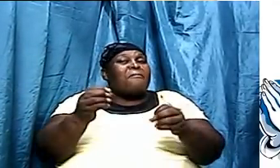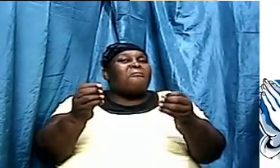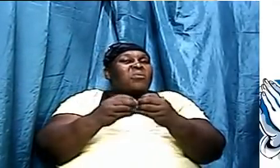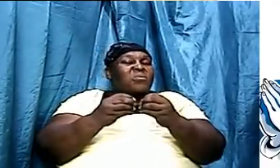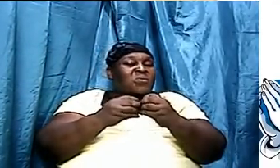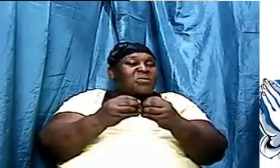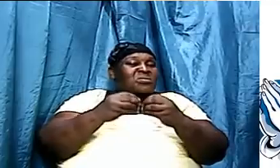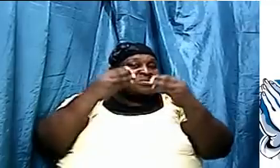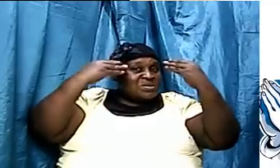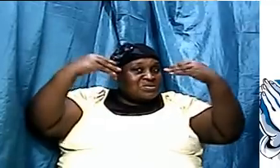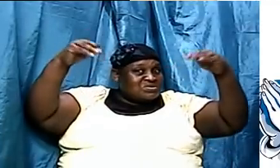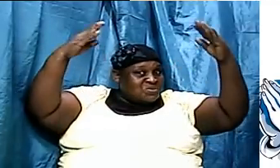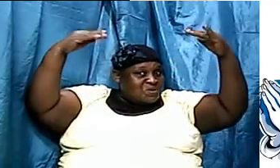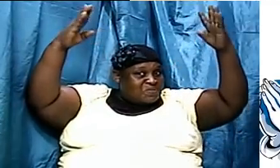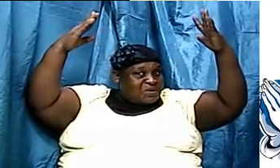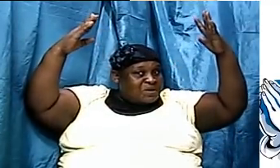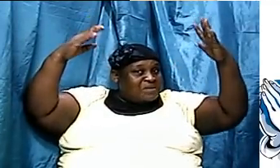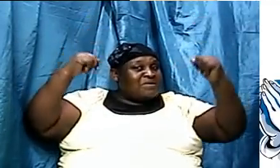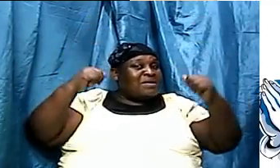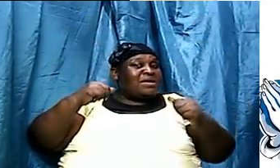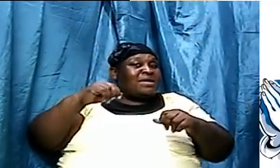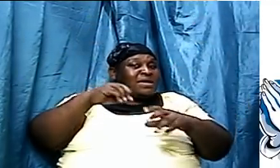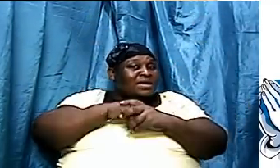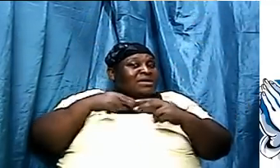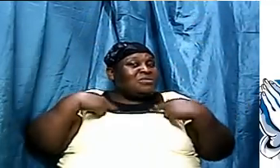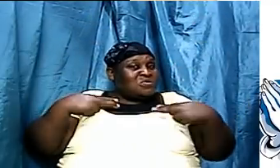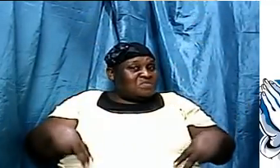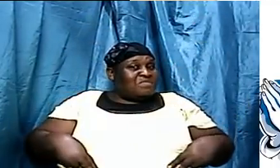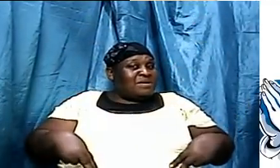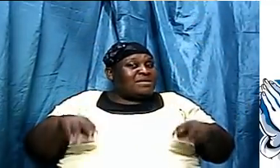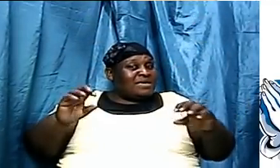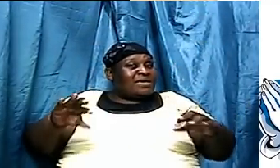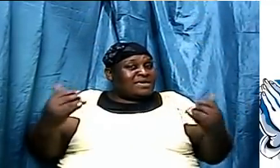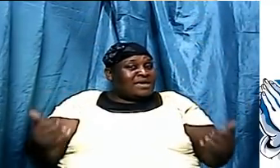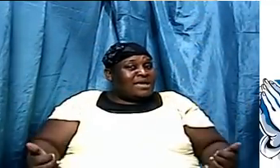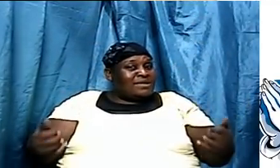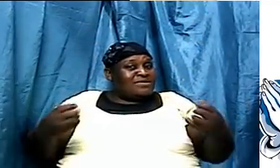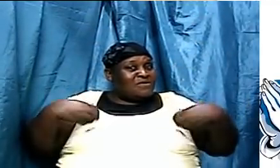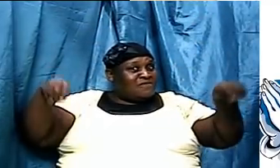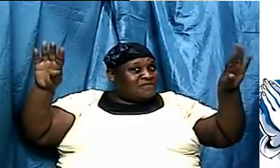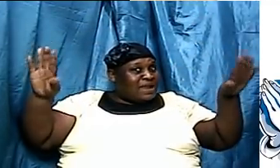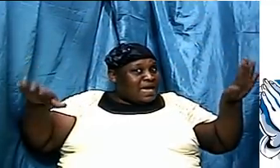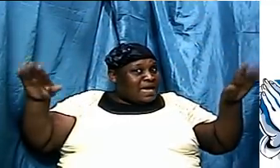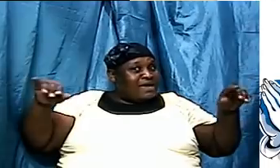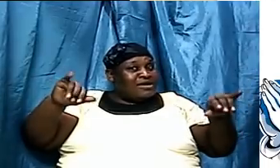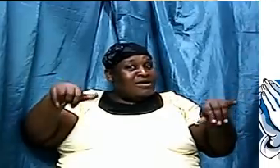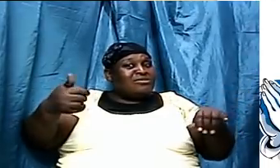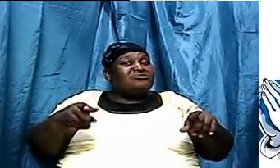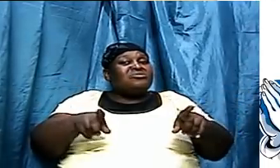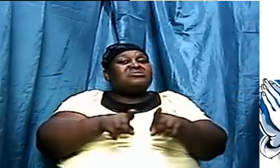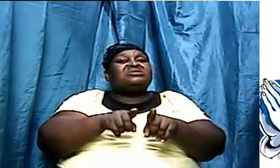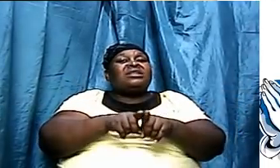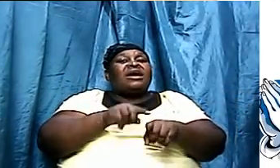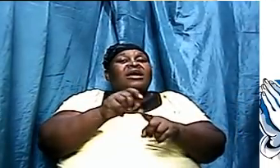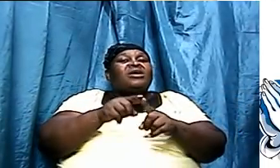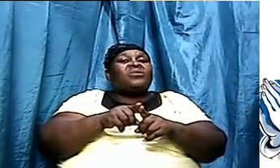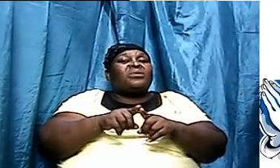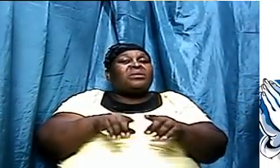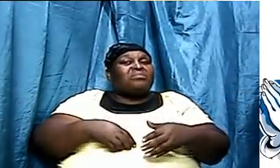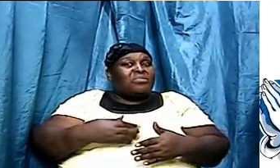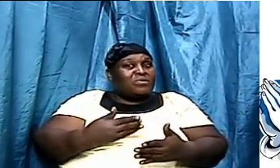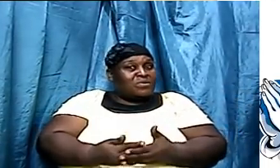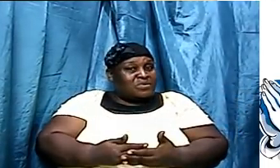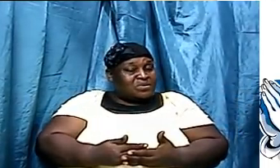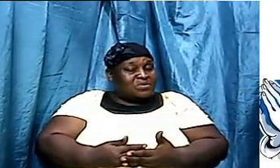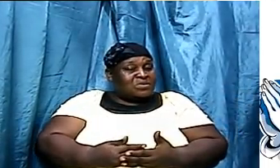of his being he can now fly and he can do this and that than when he was born no eventually we moved down we moved to a state of